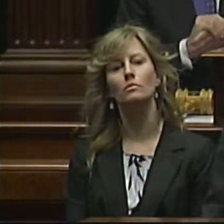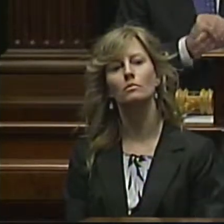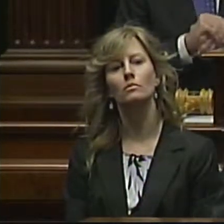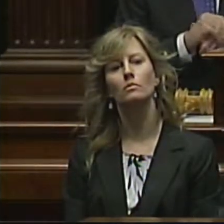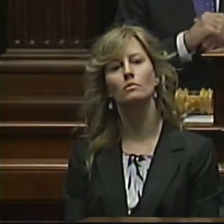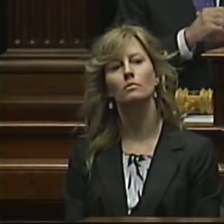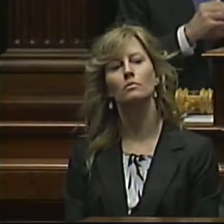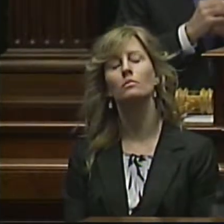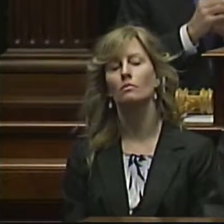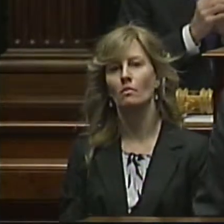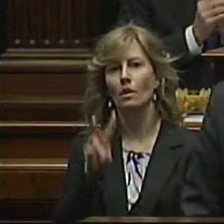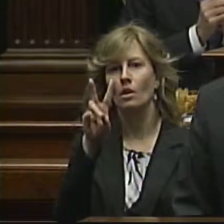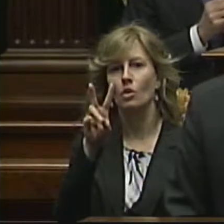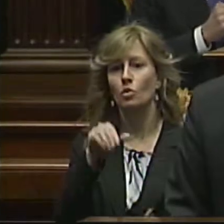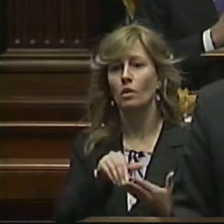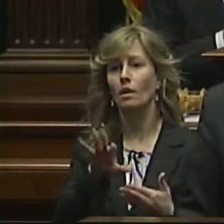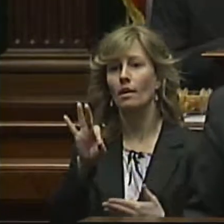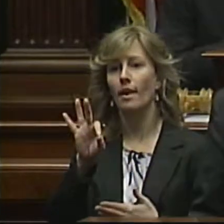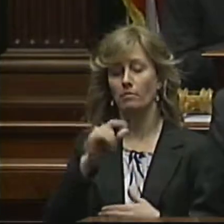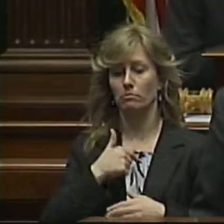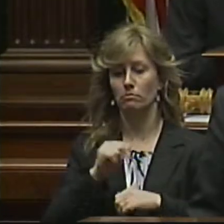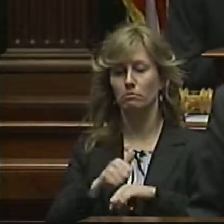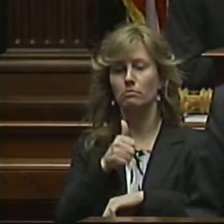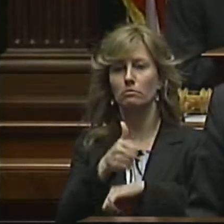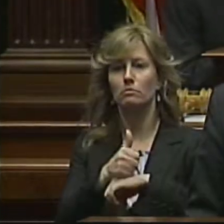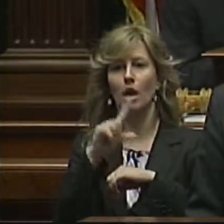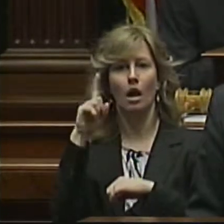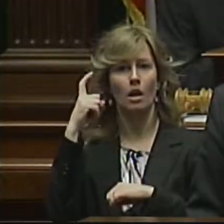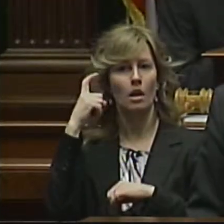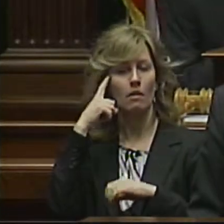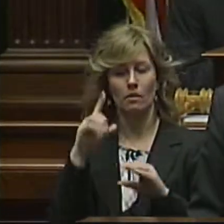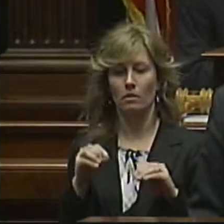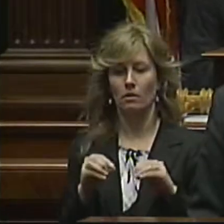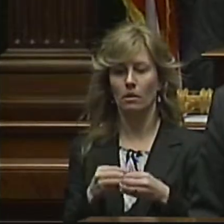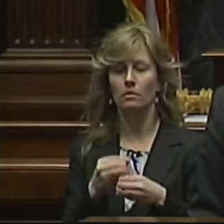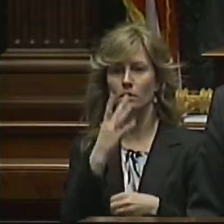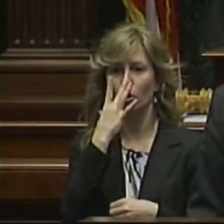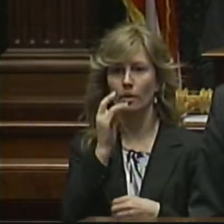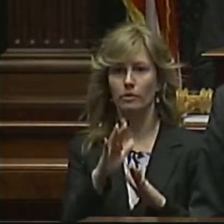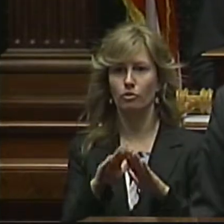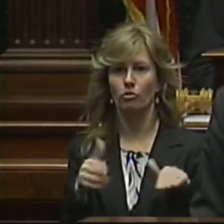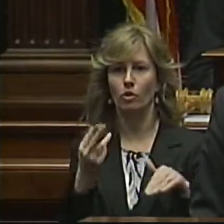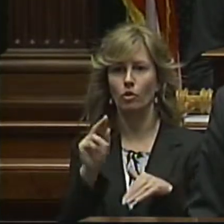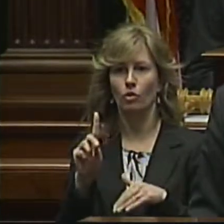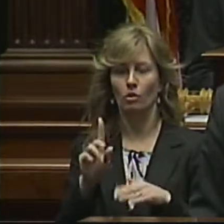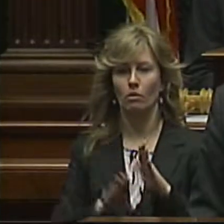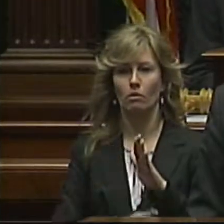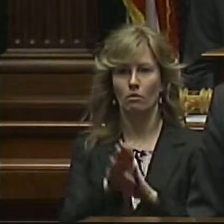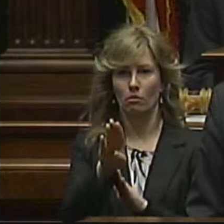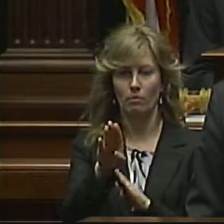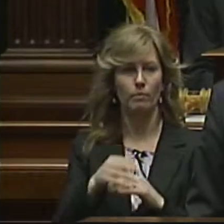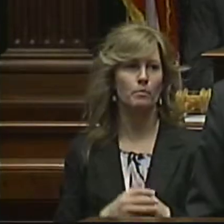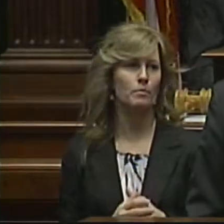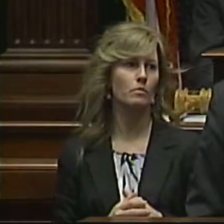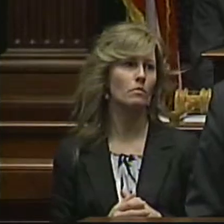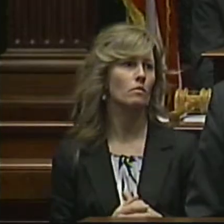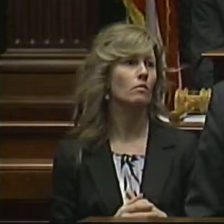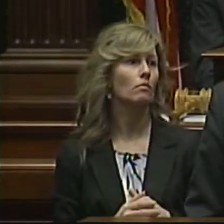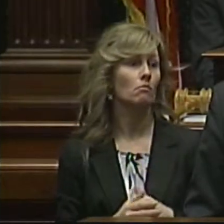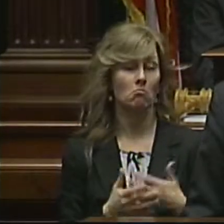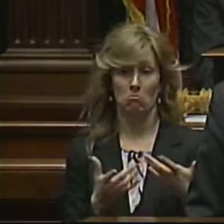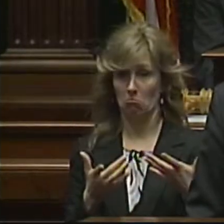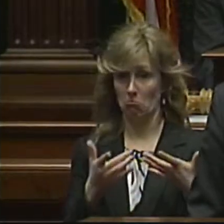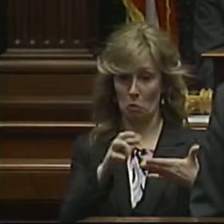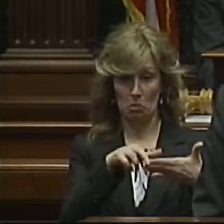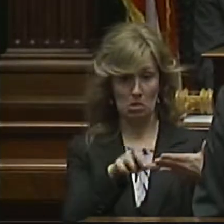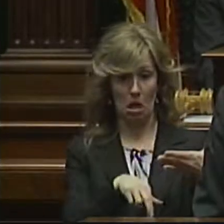In 2009, I established the Governor's Office of Early Childhood Development. As a result,